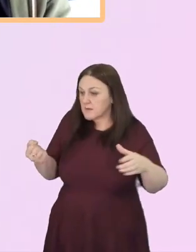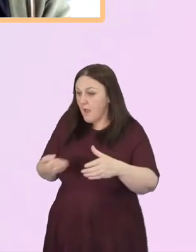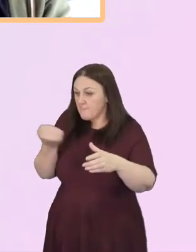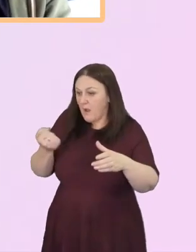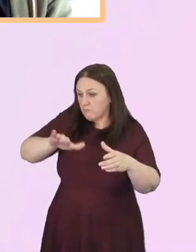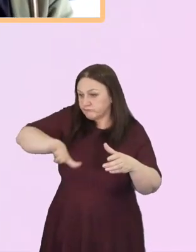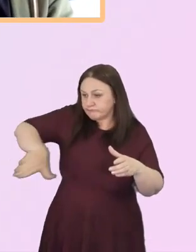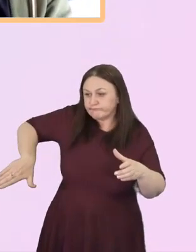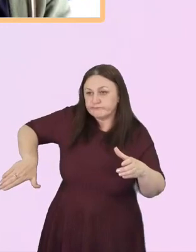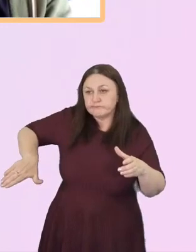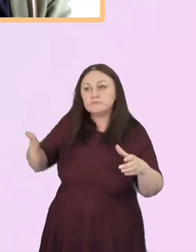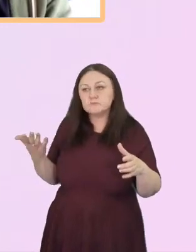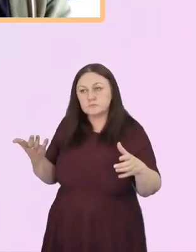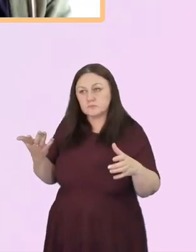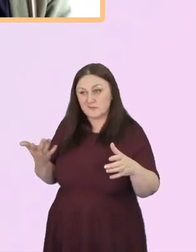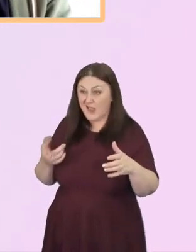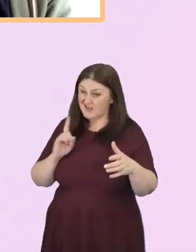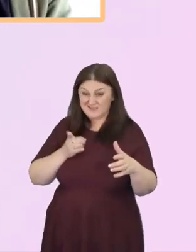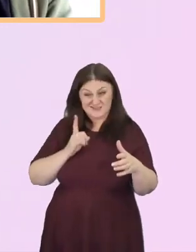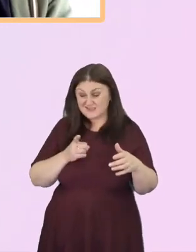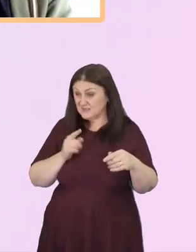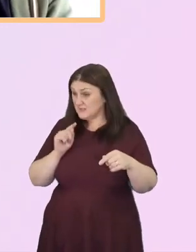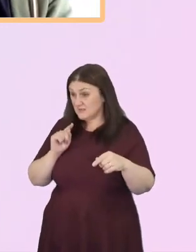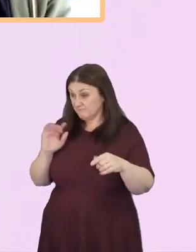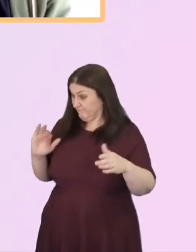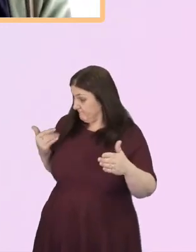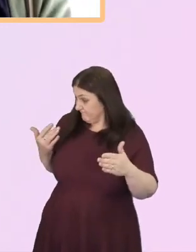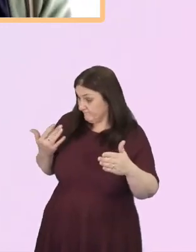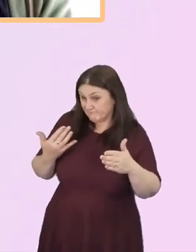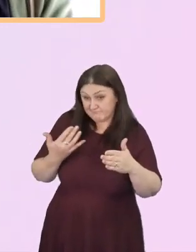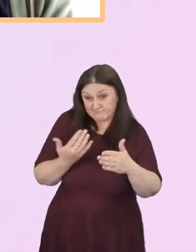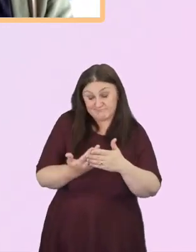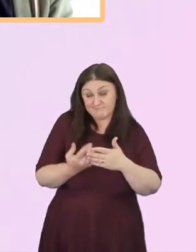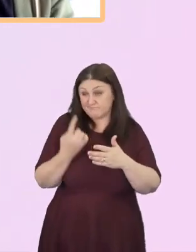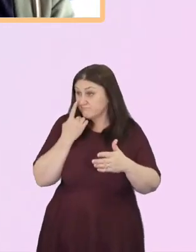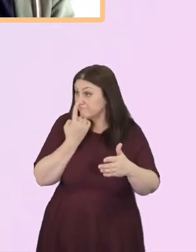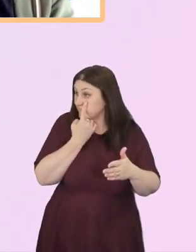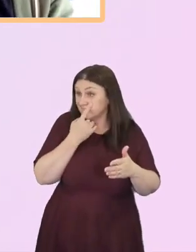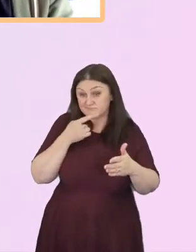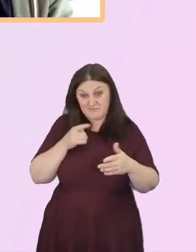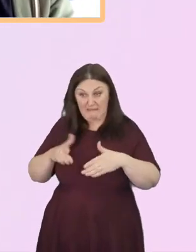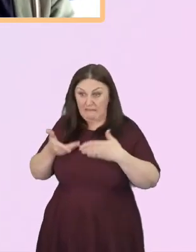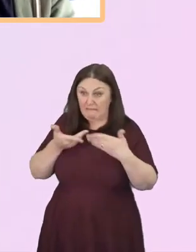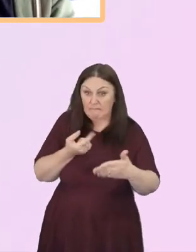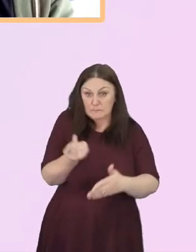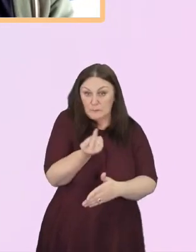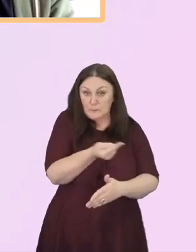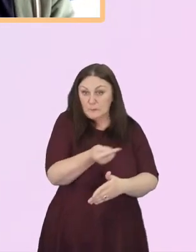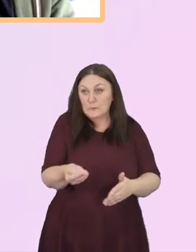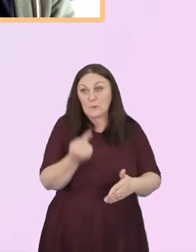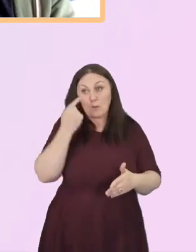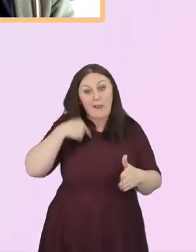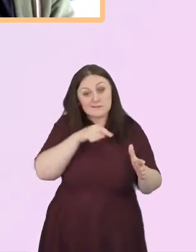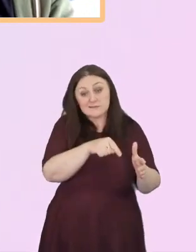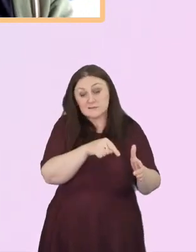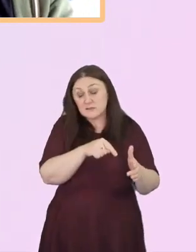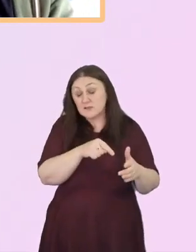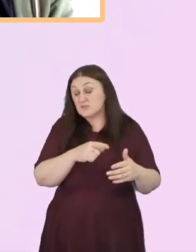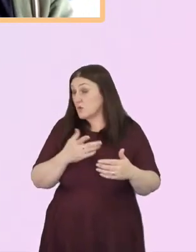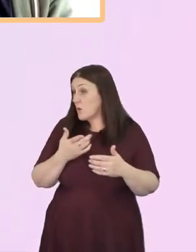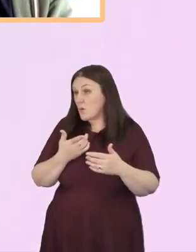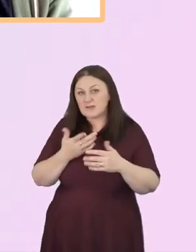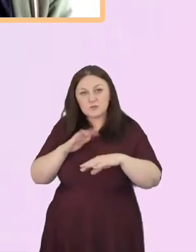influence reflected in whiteness. So all of the time, no matter where we are, it's kind of thinking about the power